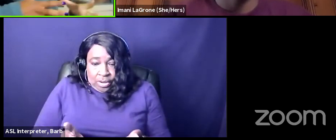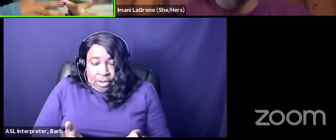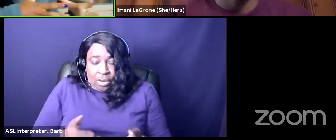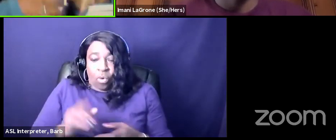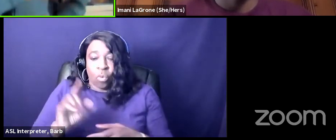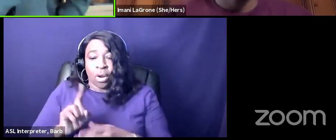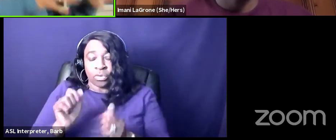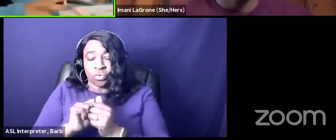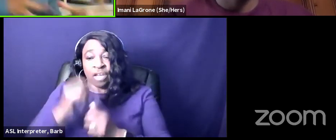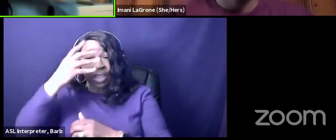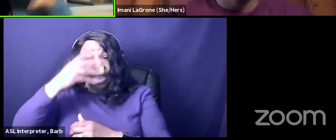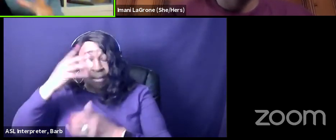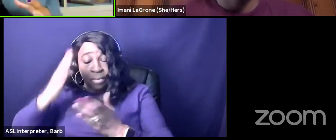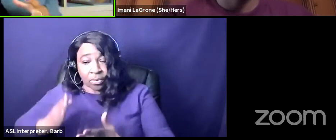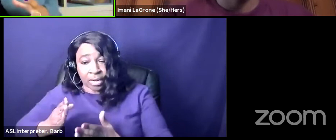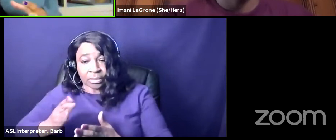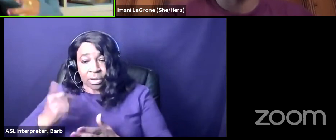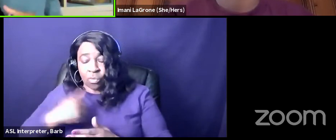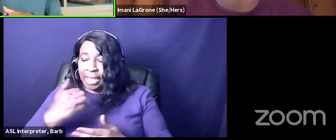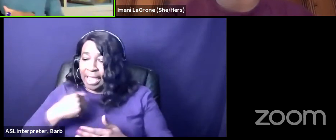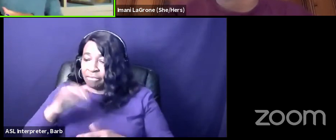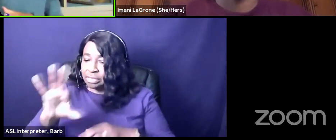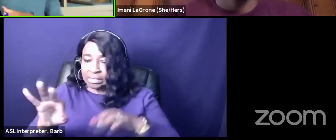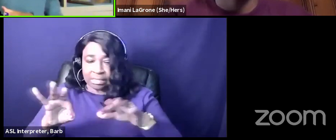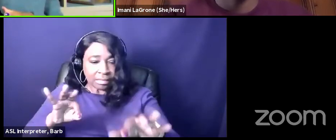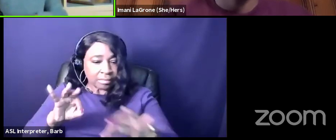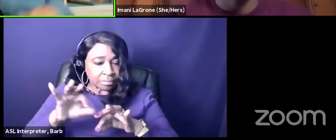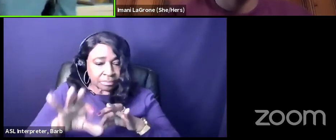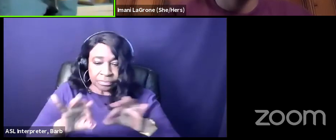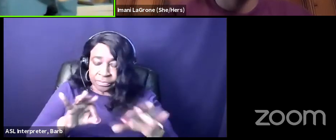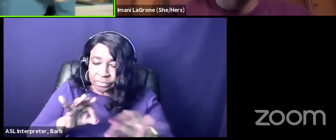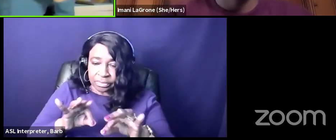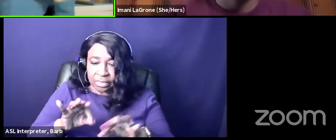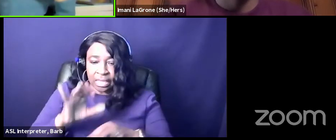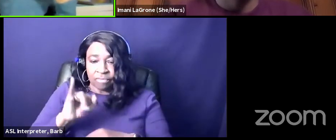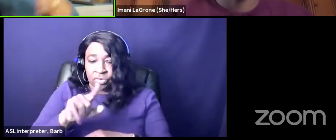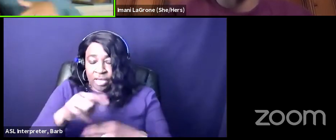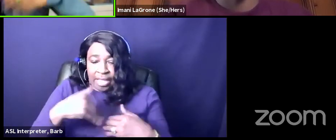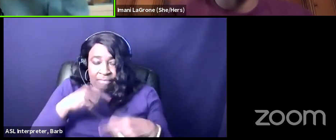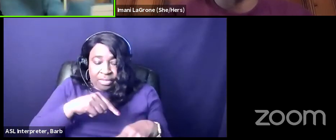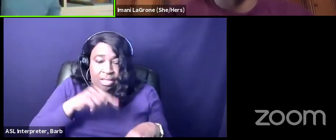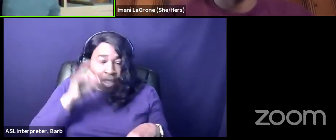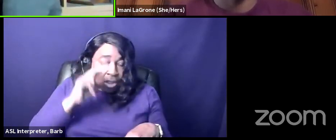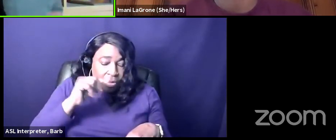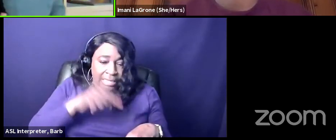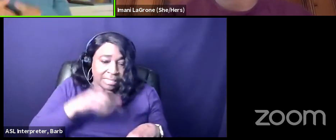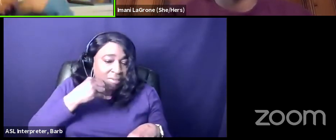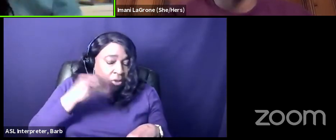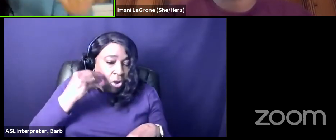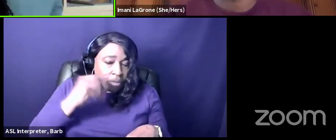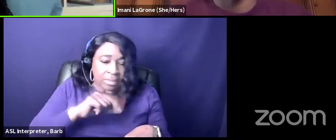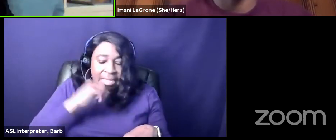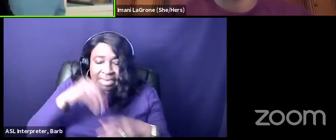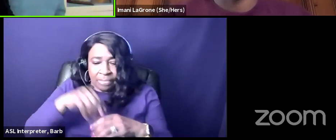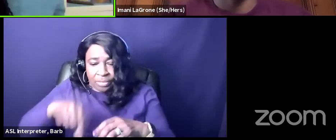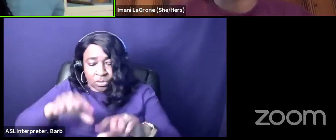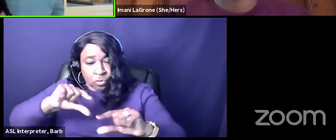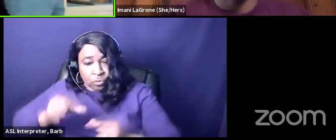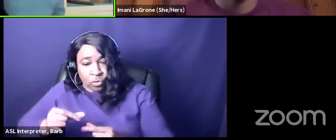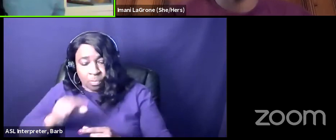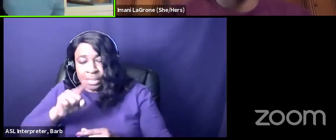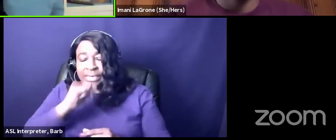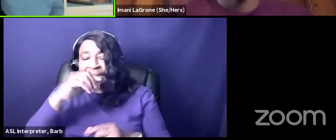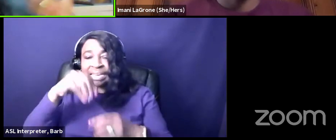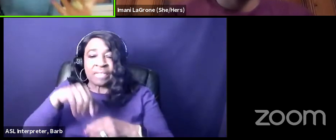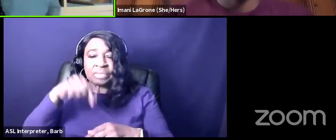with immigrants well we have a selection and if you have a derelict uncle he's back home so he's not in this population he's not in the conversation